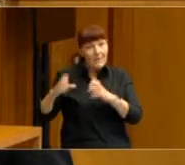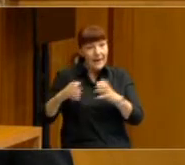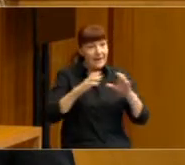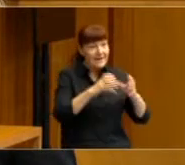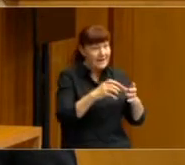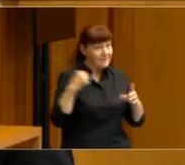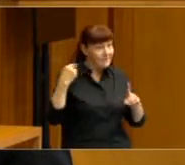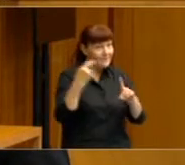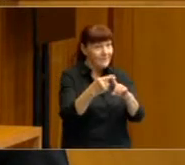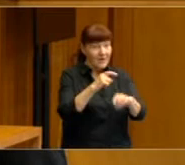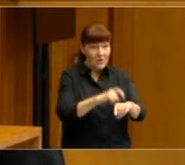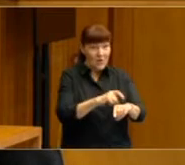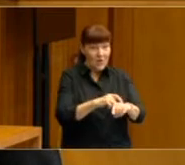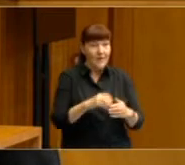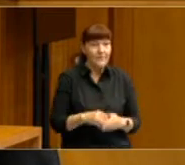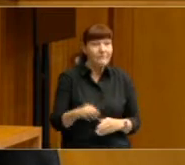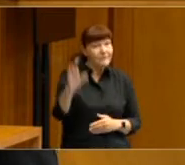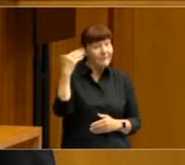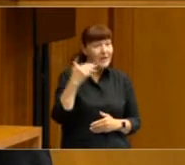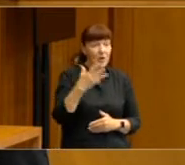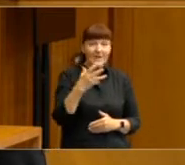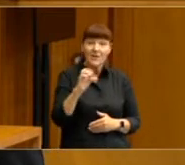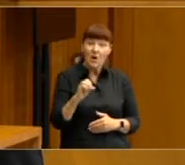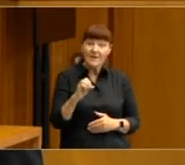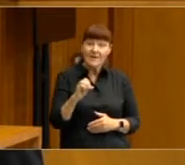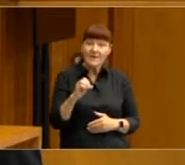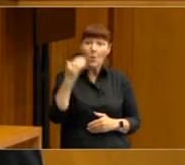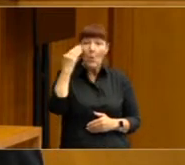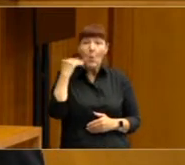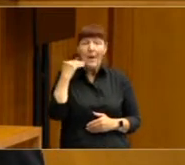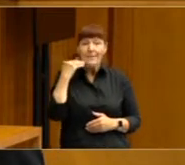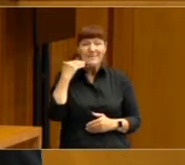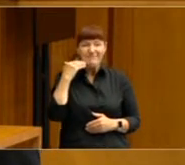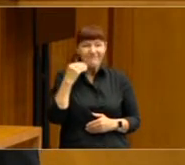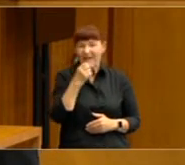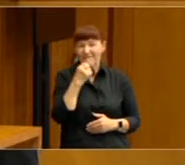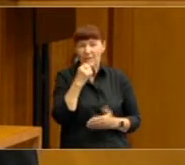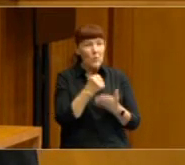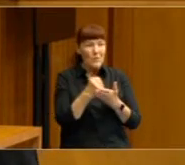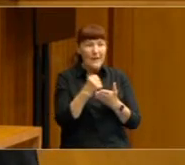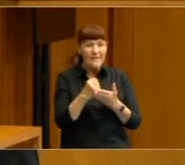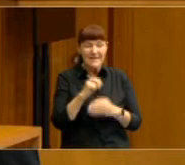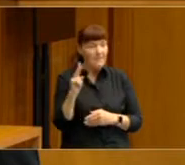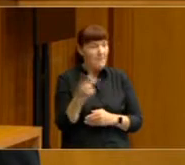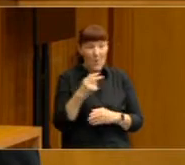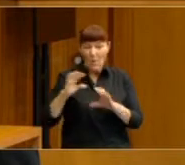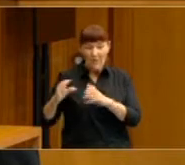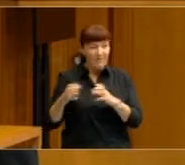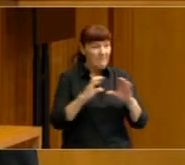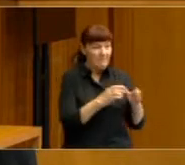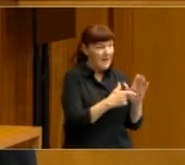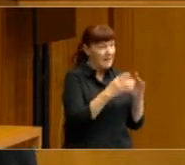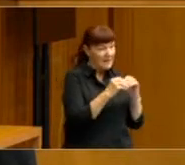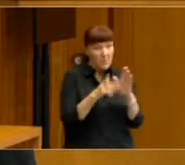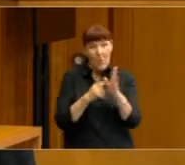time. Back in the 1990s, women were similarly underrepresented in both the Liberal Party and